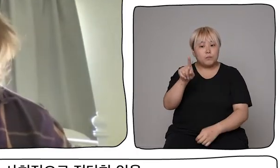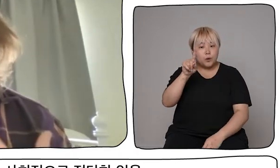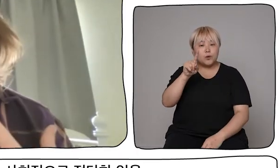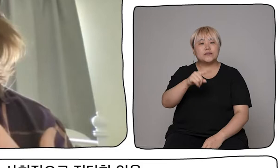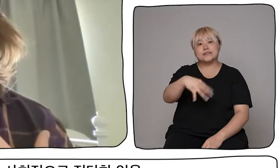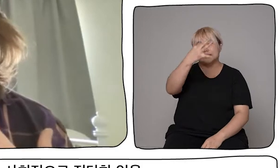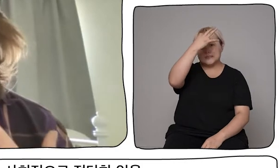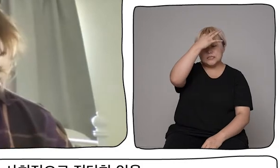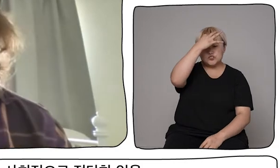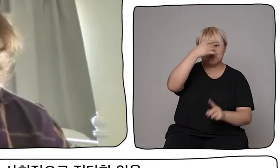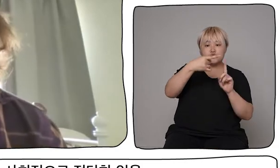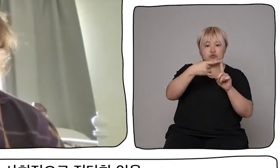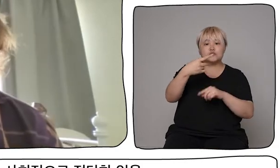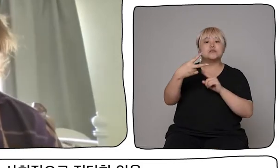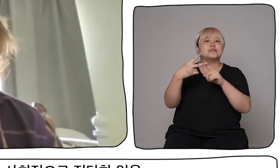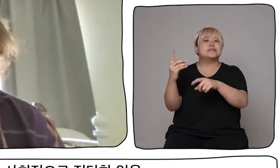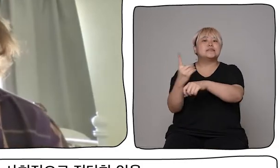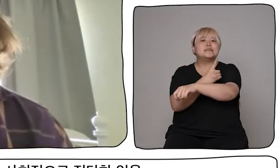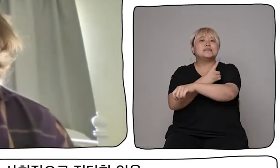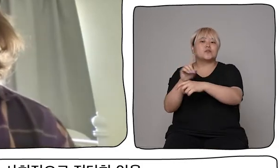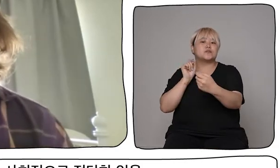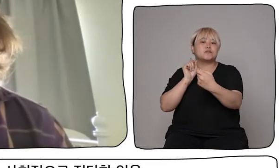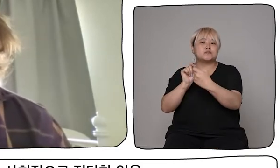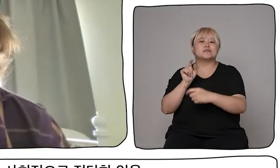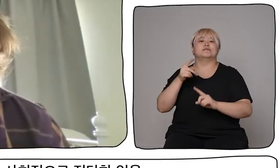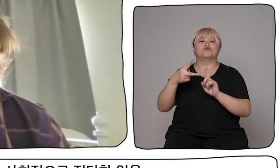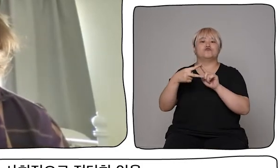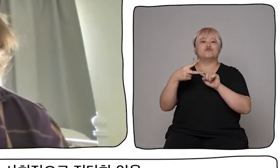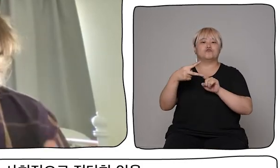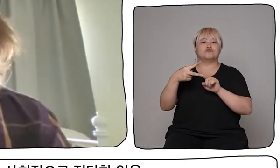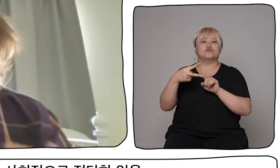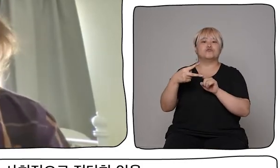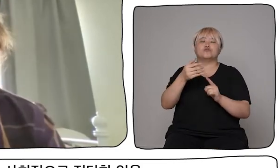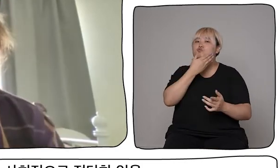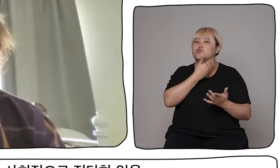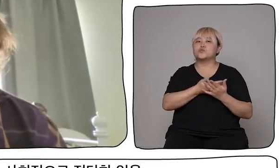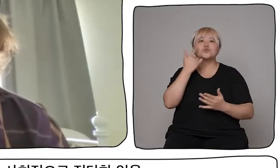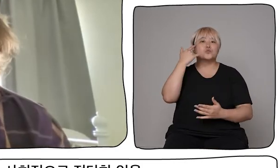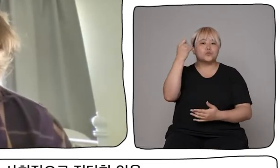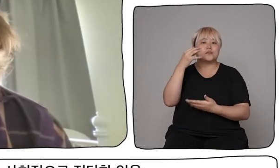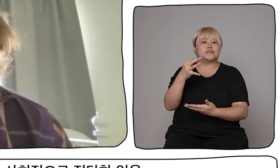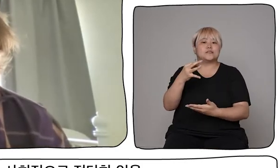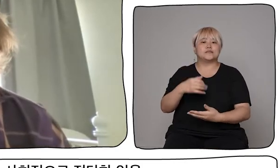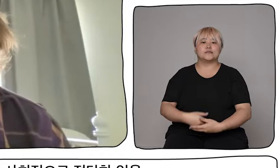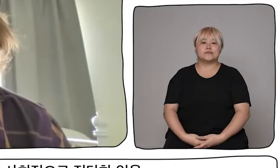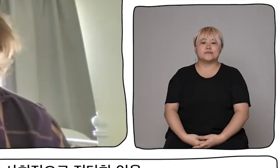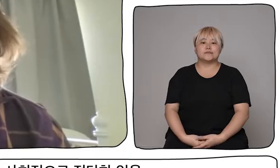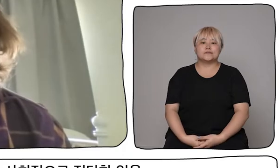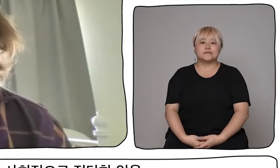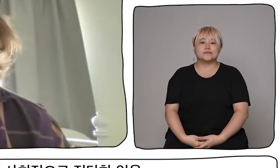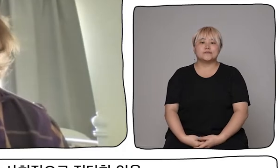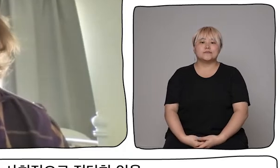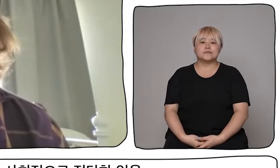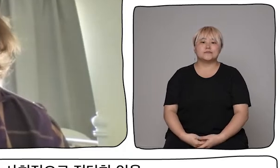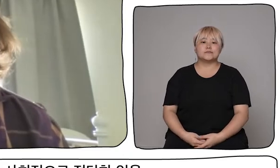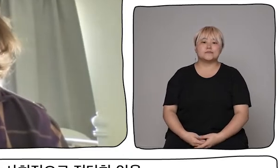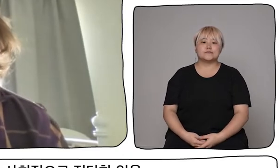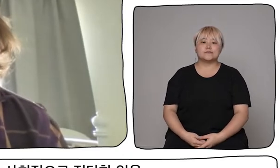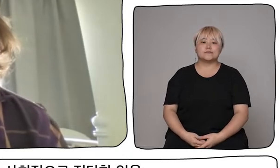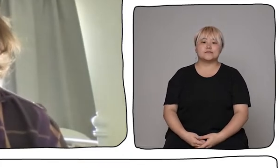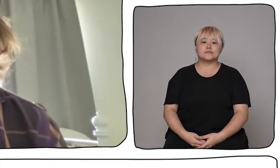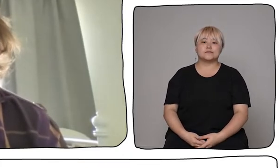DADA finds really important, particularly since I've joined the organisation in the last few years, is through